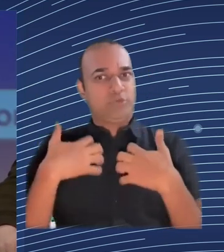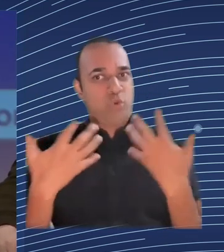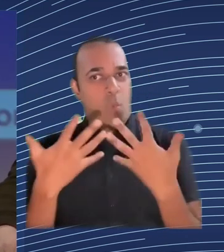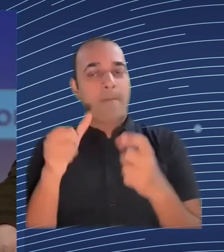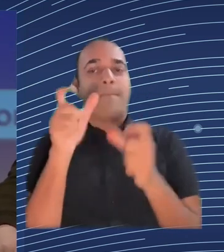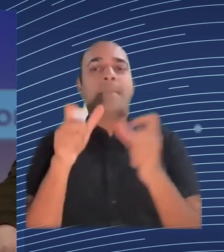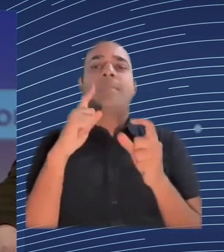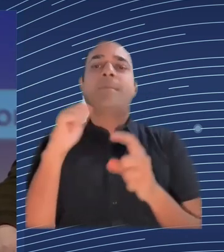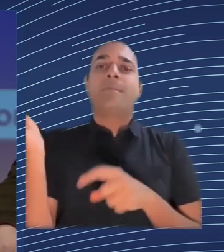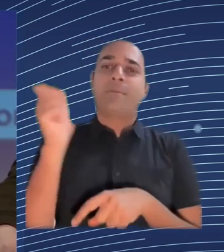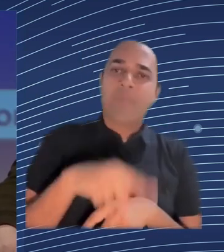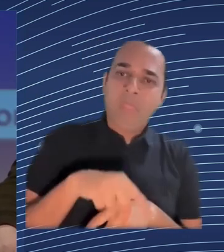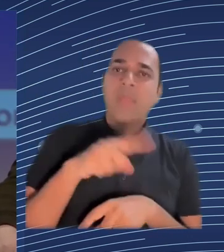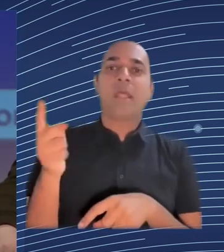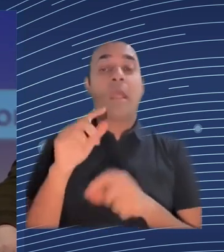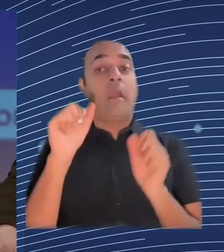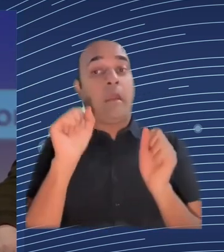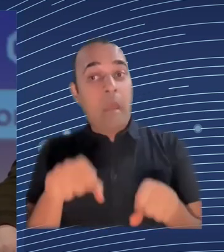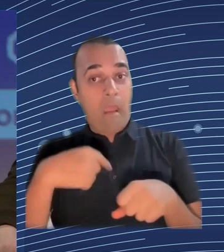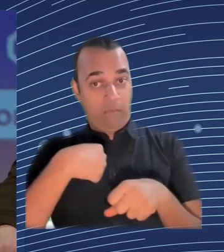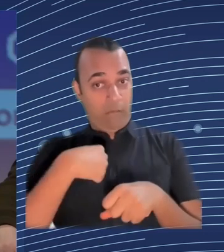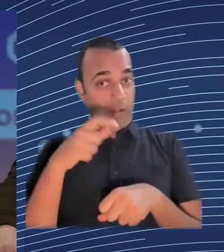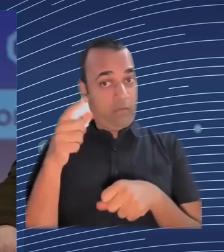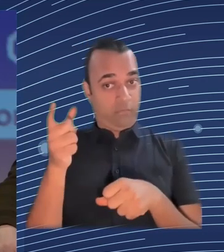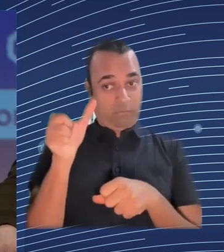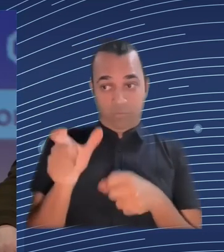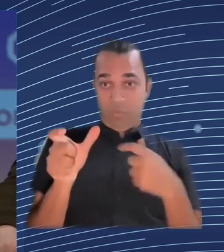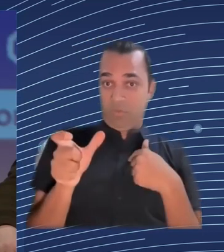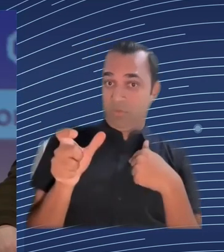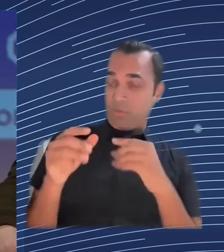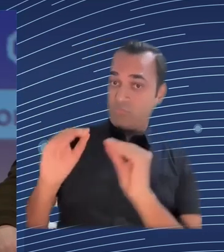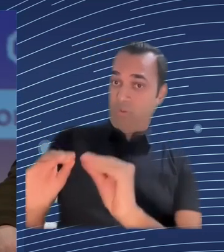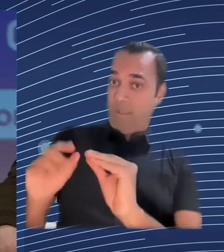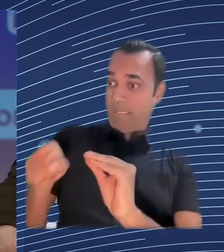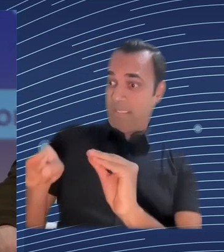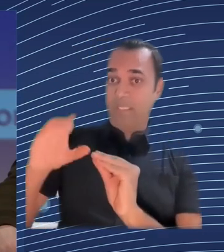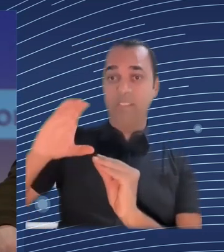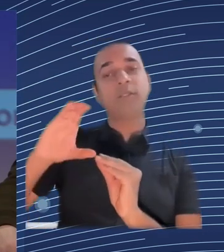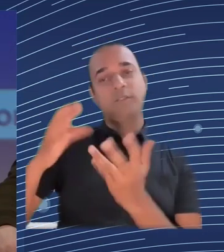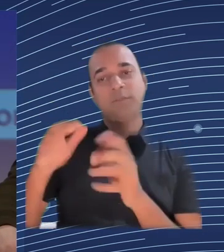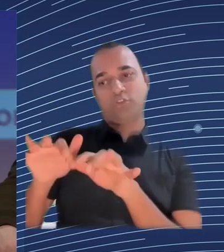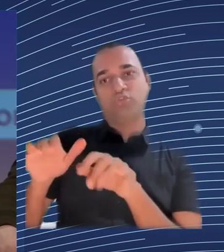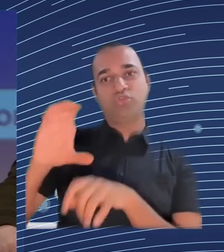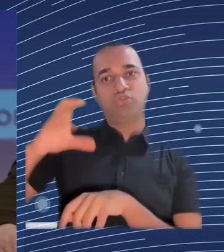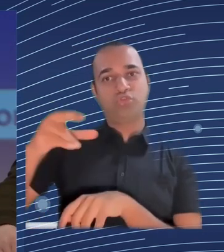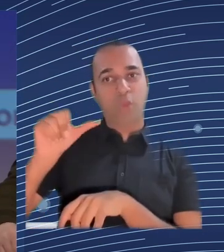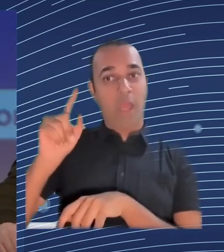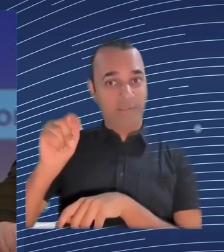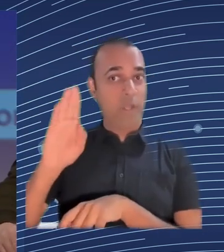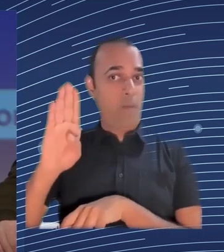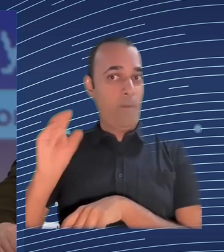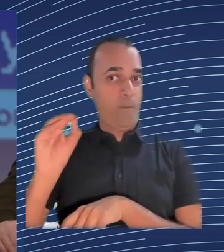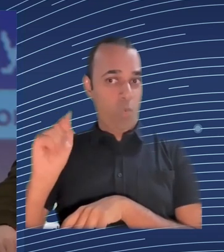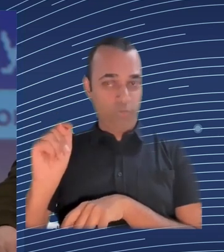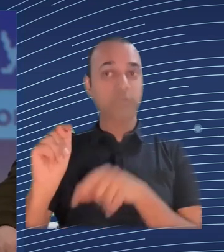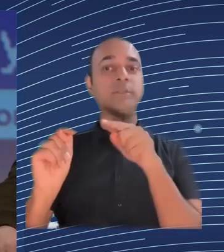they said I'm the person that people come to for analytics insights could I go on a two-year training course to be a data scientist? and